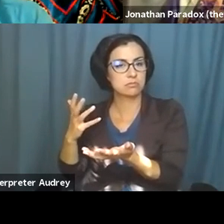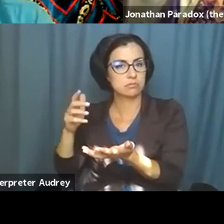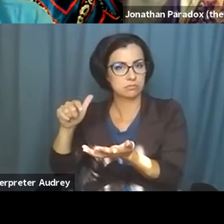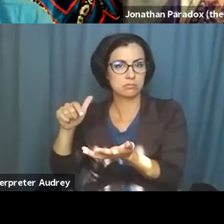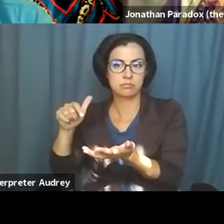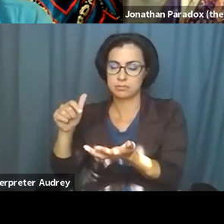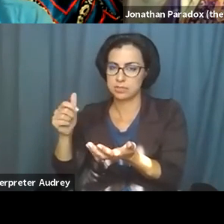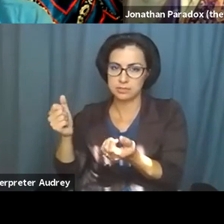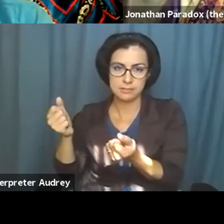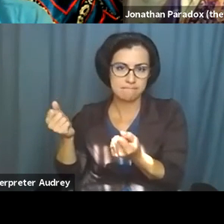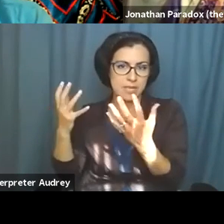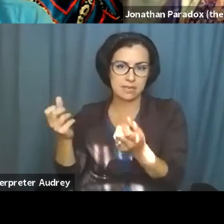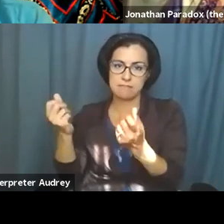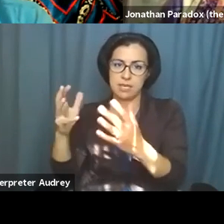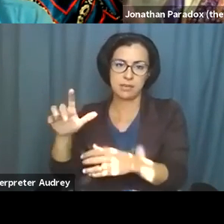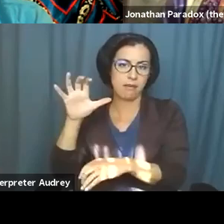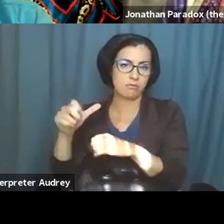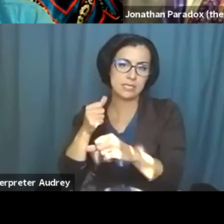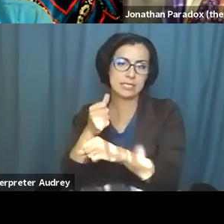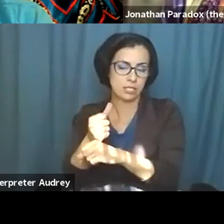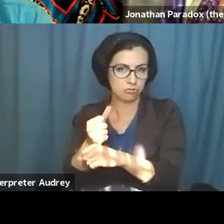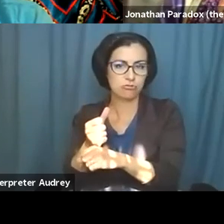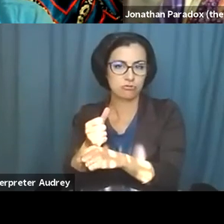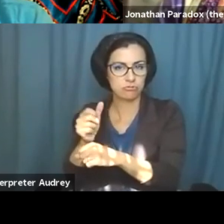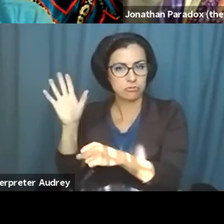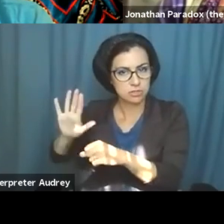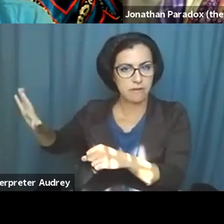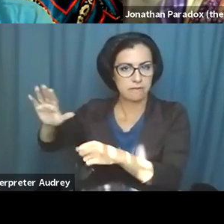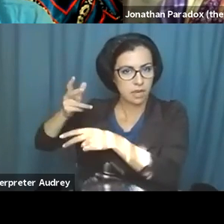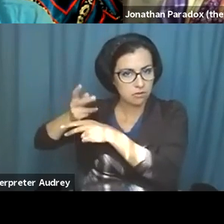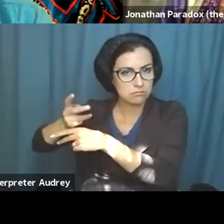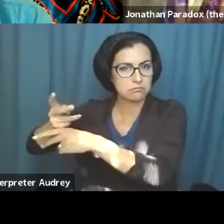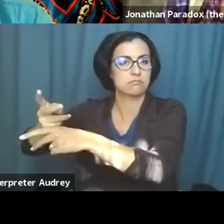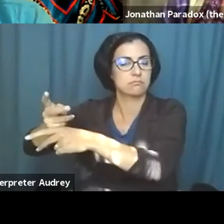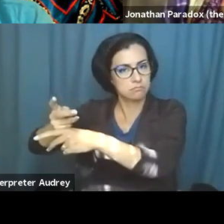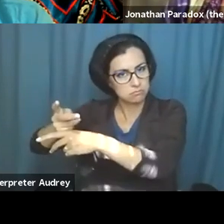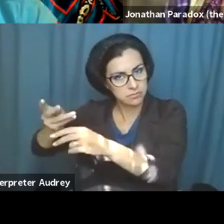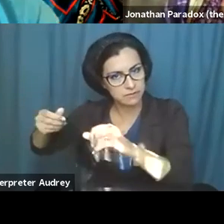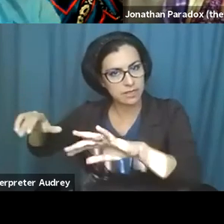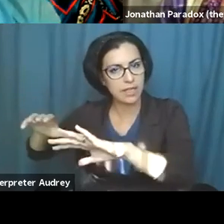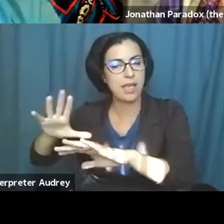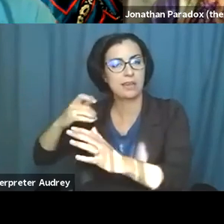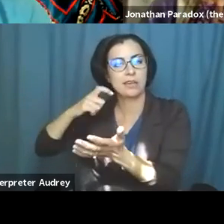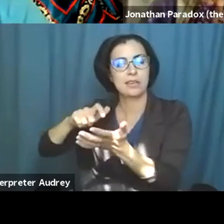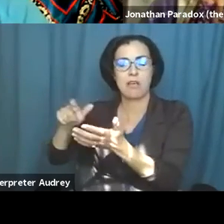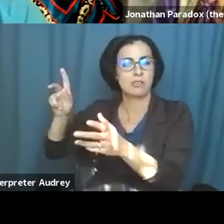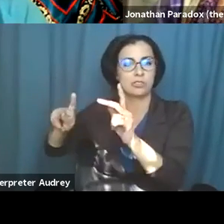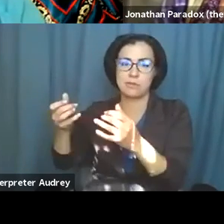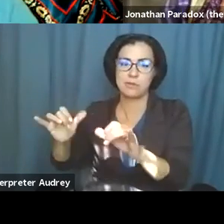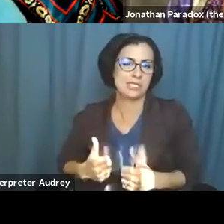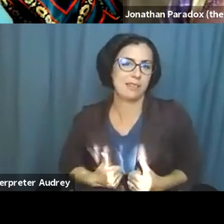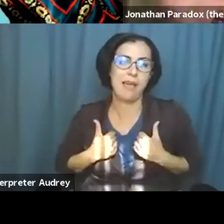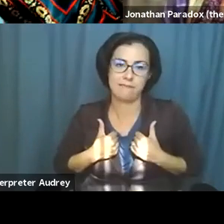centuries of, um, um, of tending, um, to that land and, and acknowledge that those people are still alive,